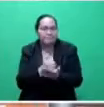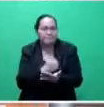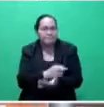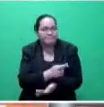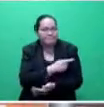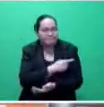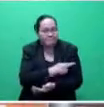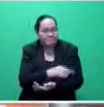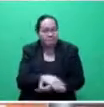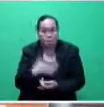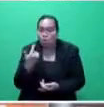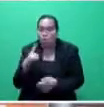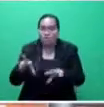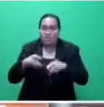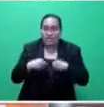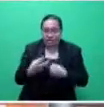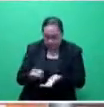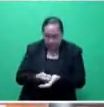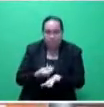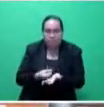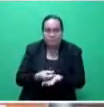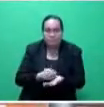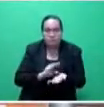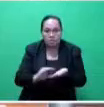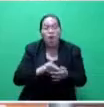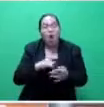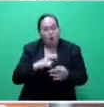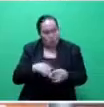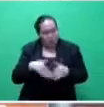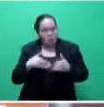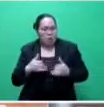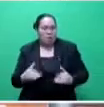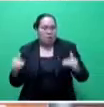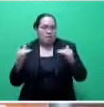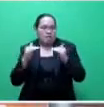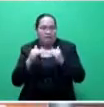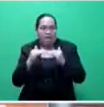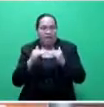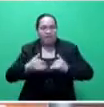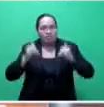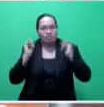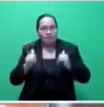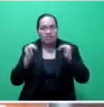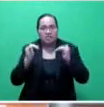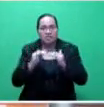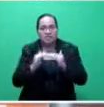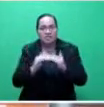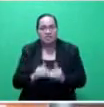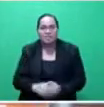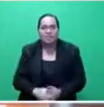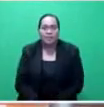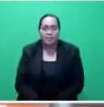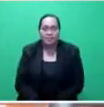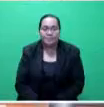And all those people receiving the benefits will say, yes, okay, we've been treated fairly and justly. That's what we want. And